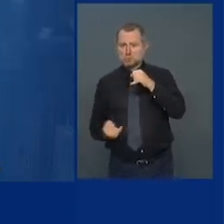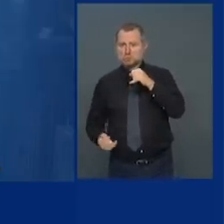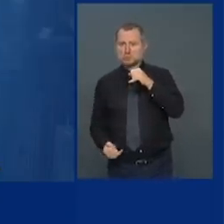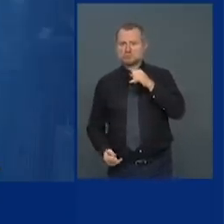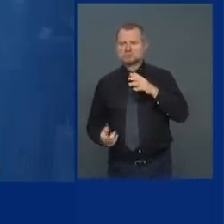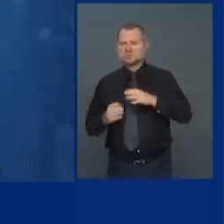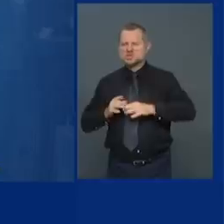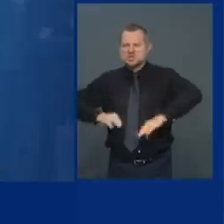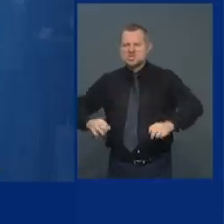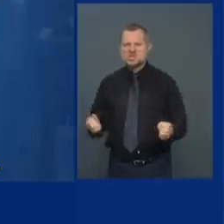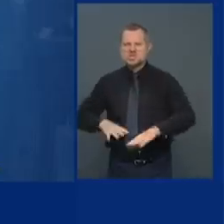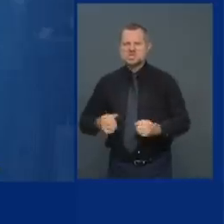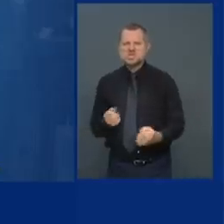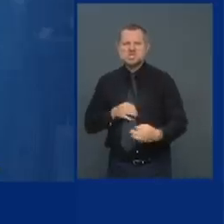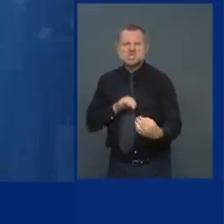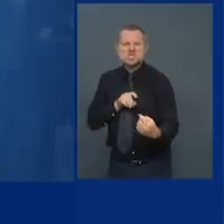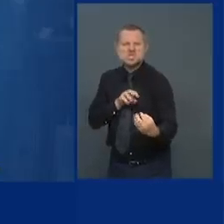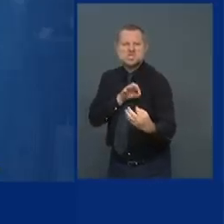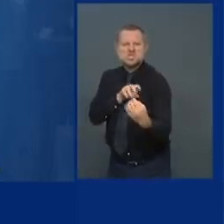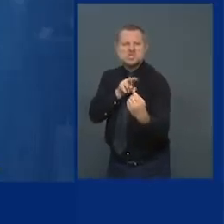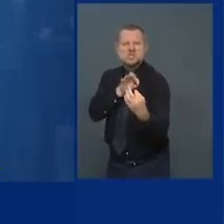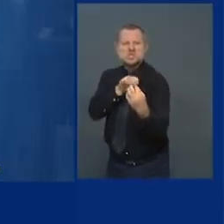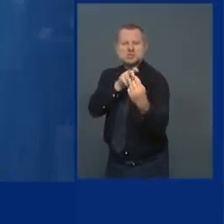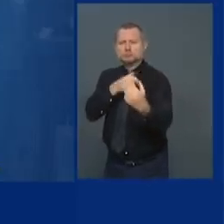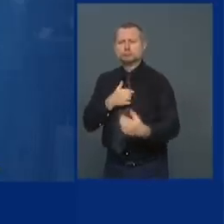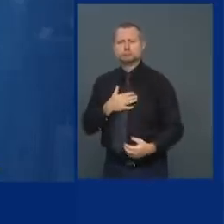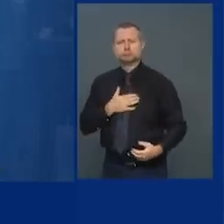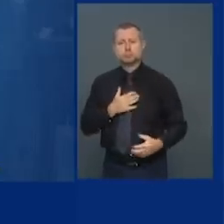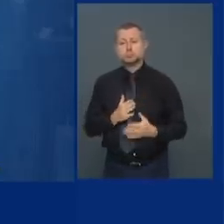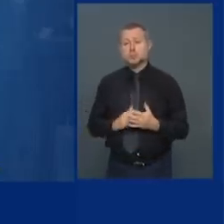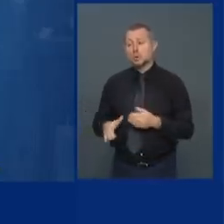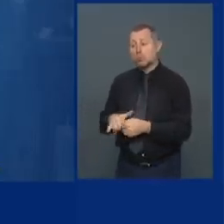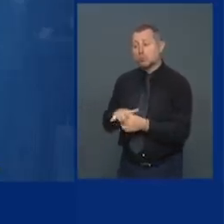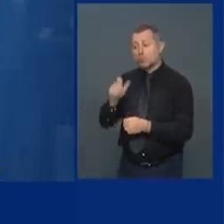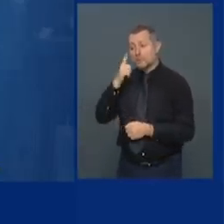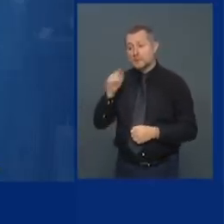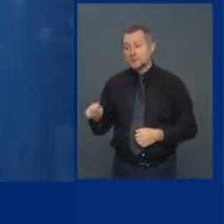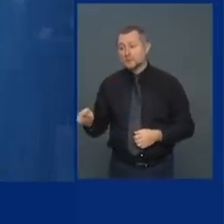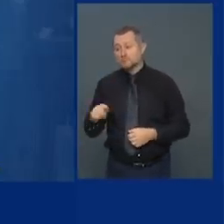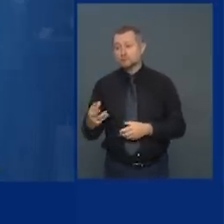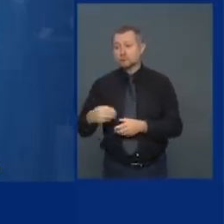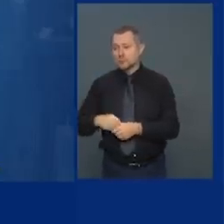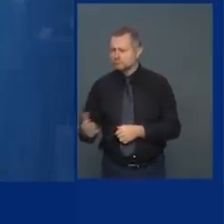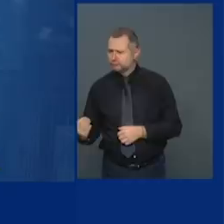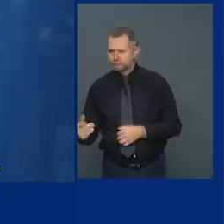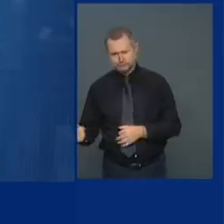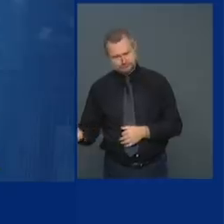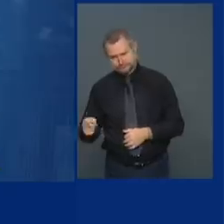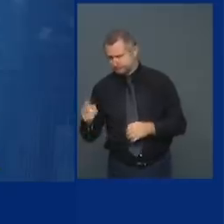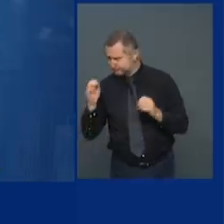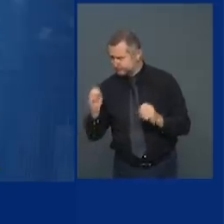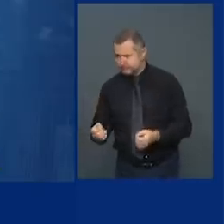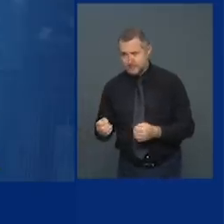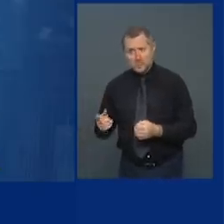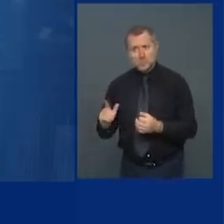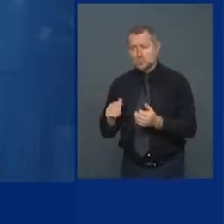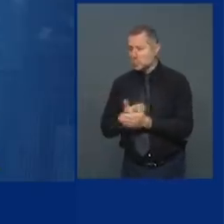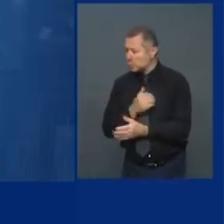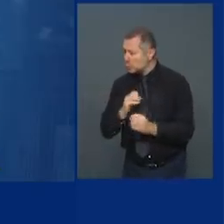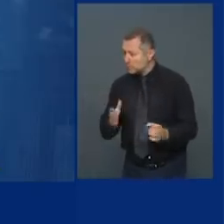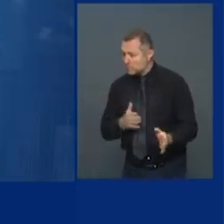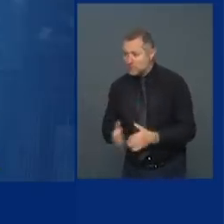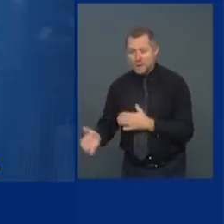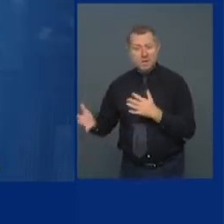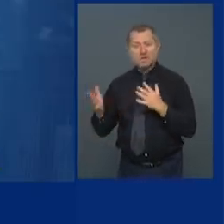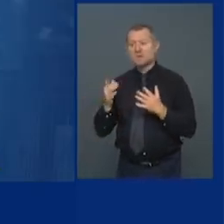to get the local officials to get get it I said let's do this if you don't have a redesigned public safety function by next April you're not